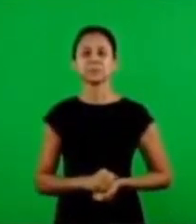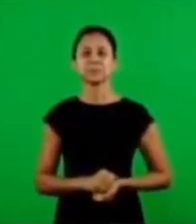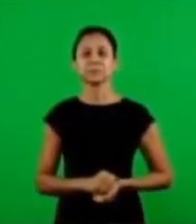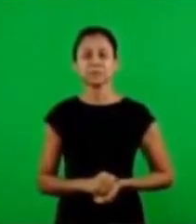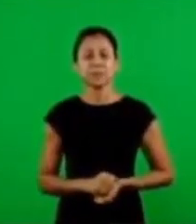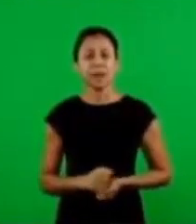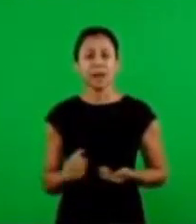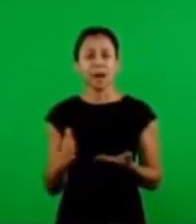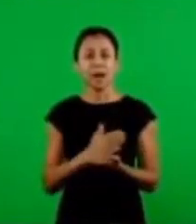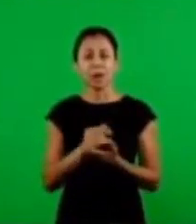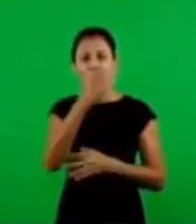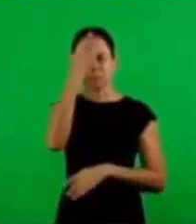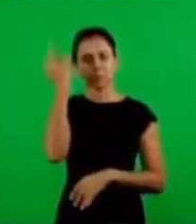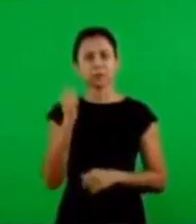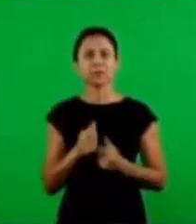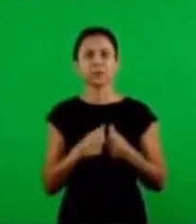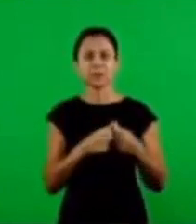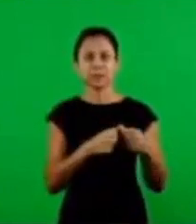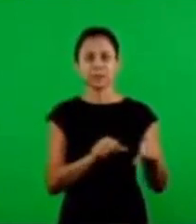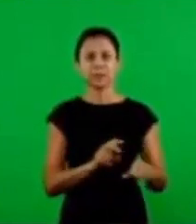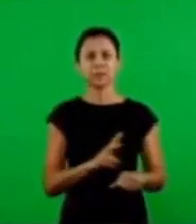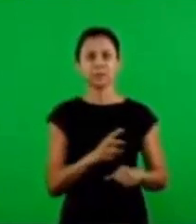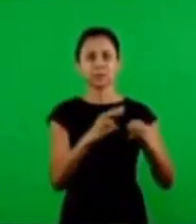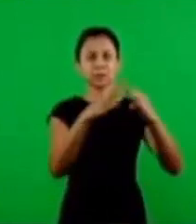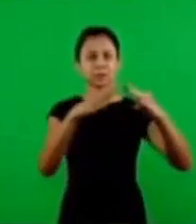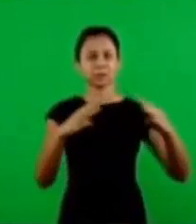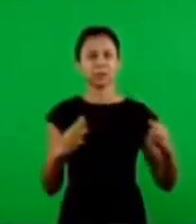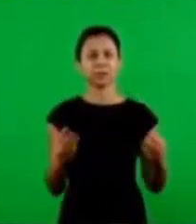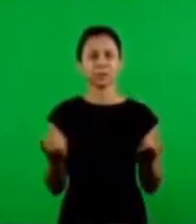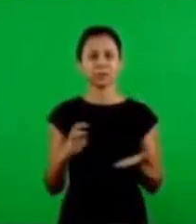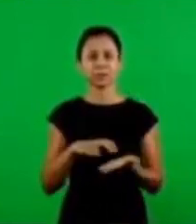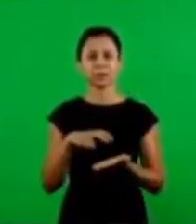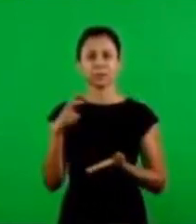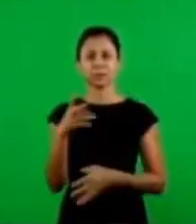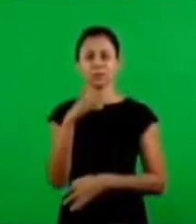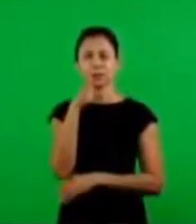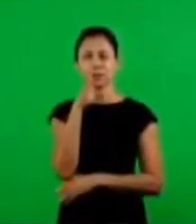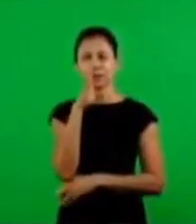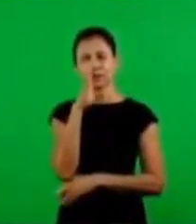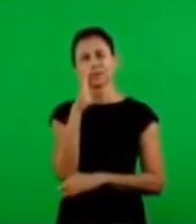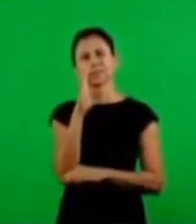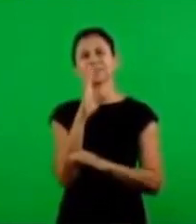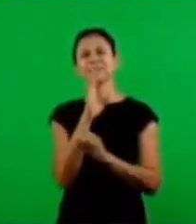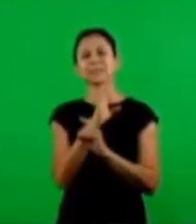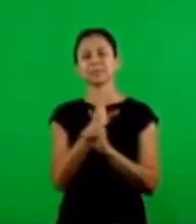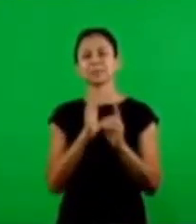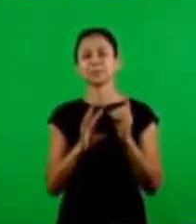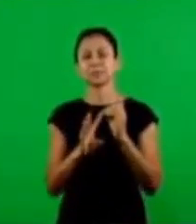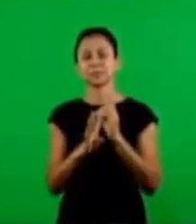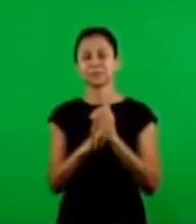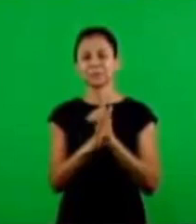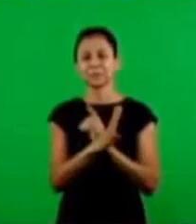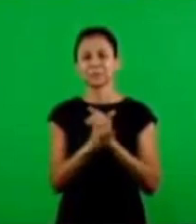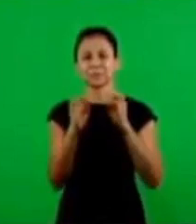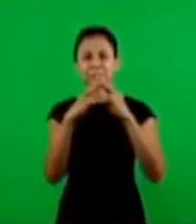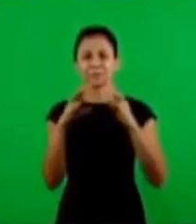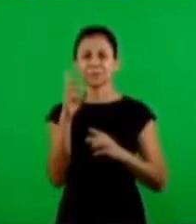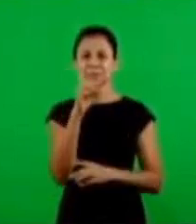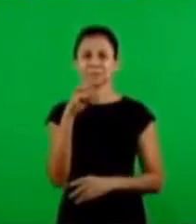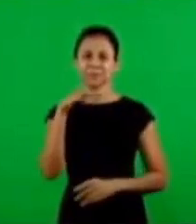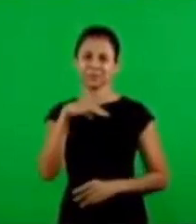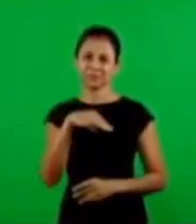many decided to remain there and continue this morning watching the broadcast with us